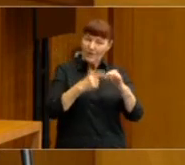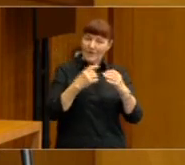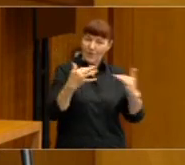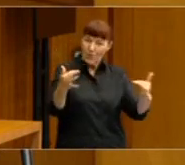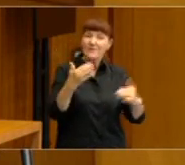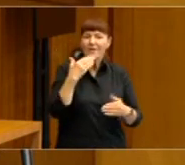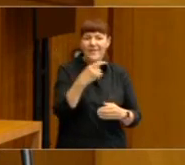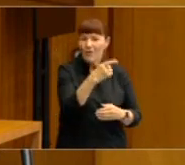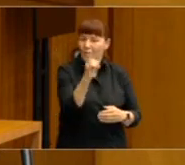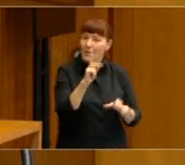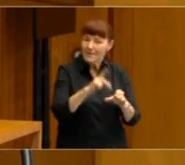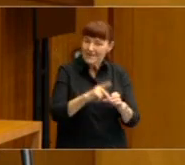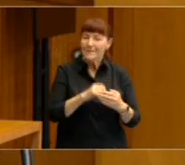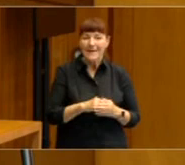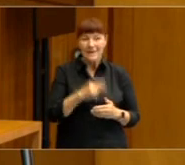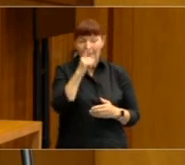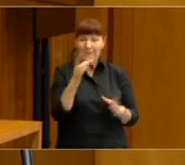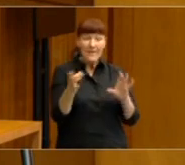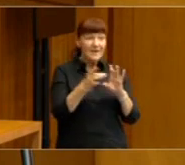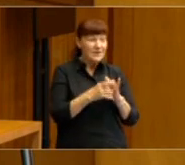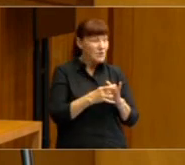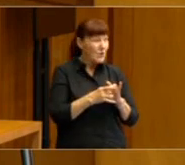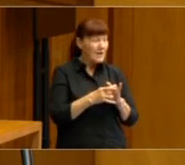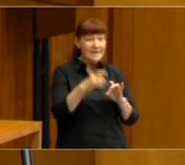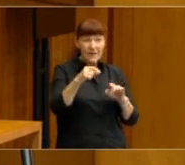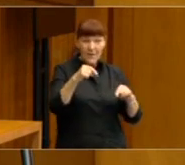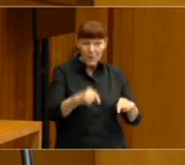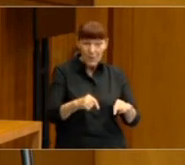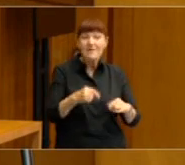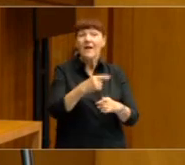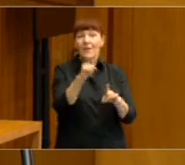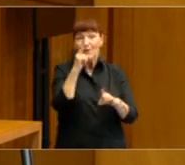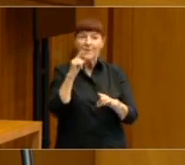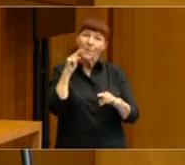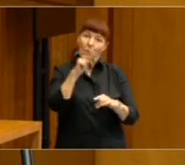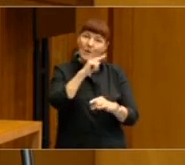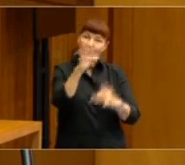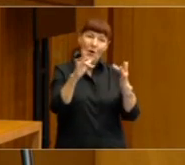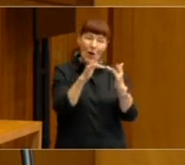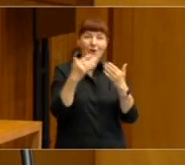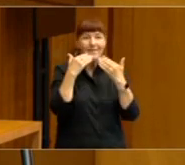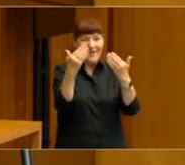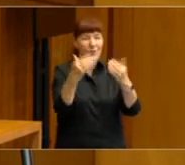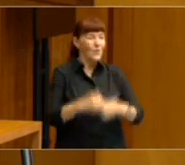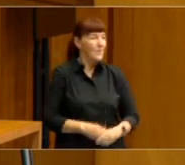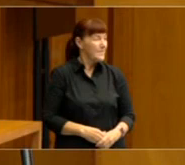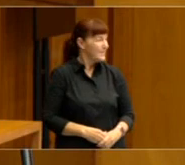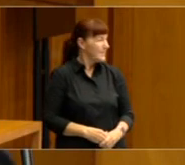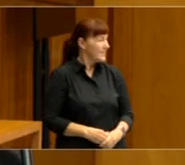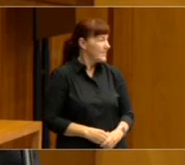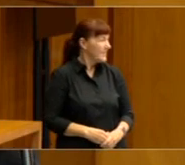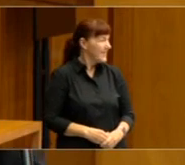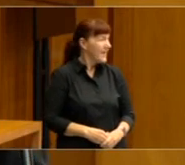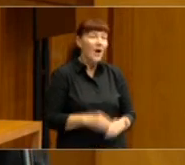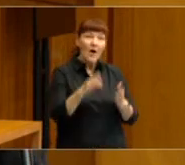participation too, people who have come to join us here in person, and also those people that are joining us online. Recording of the lecture will